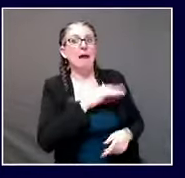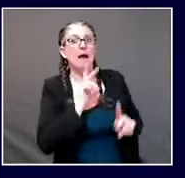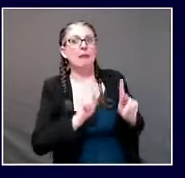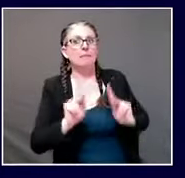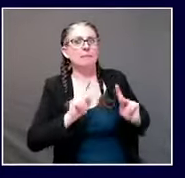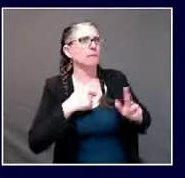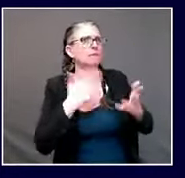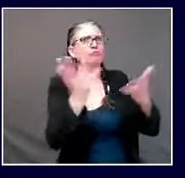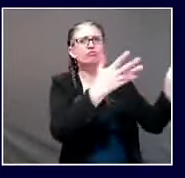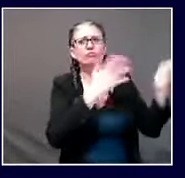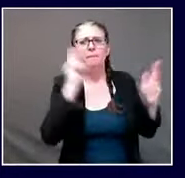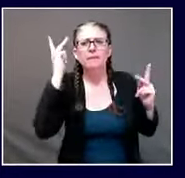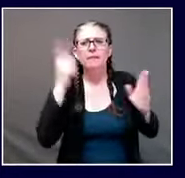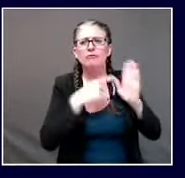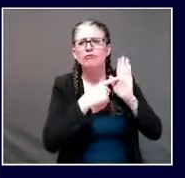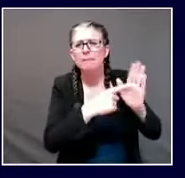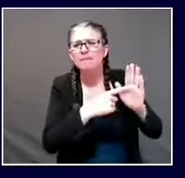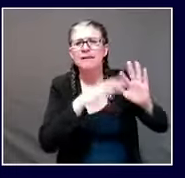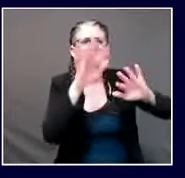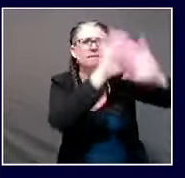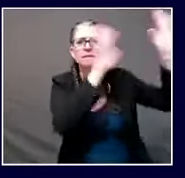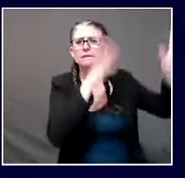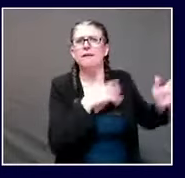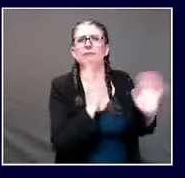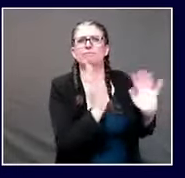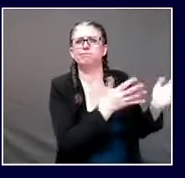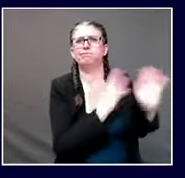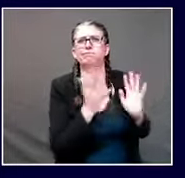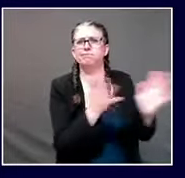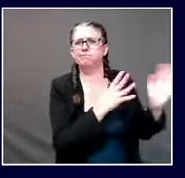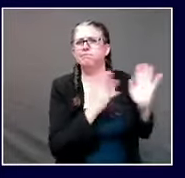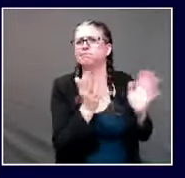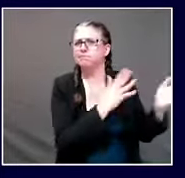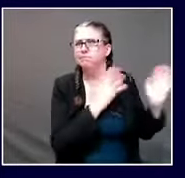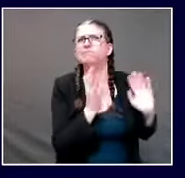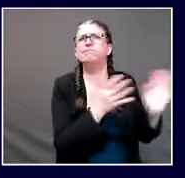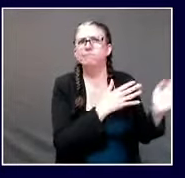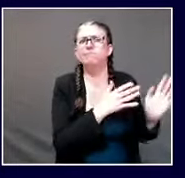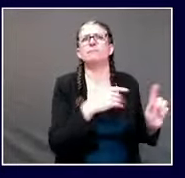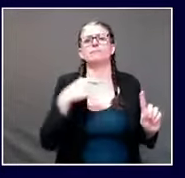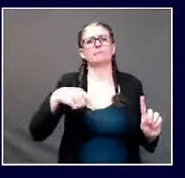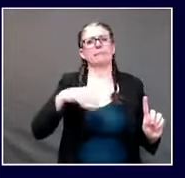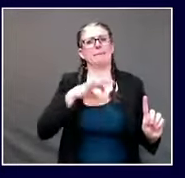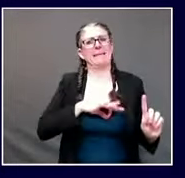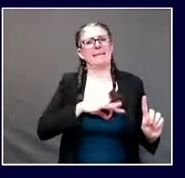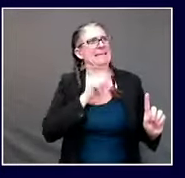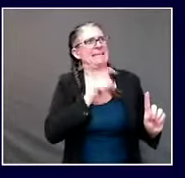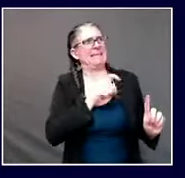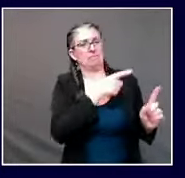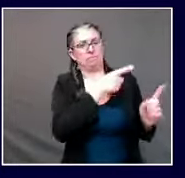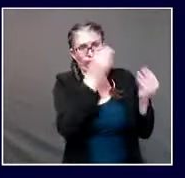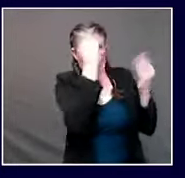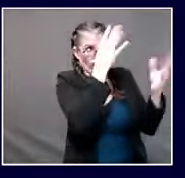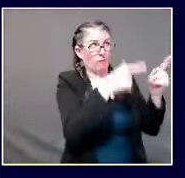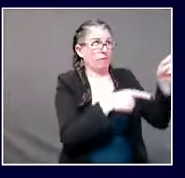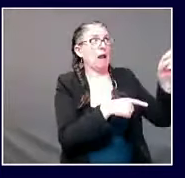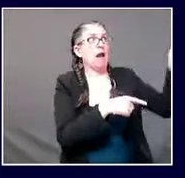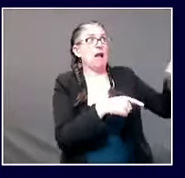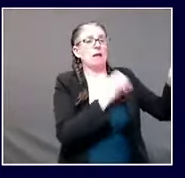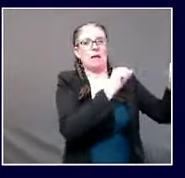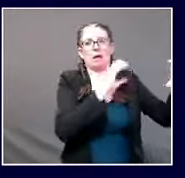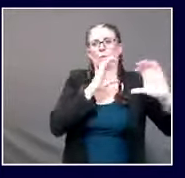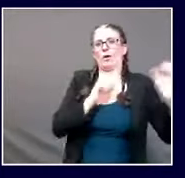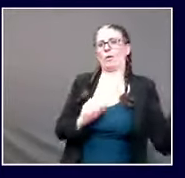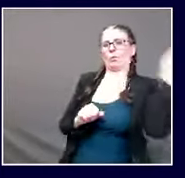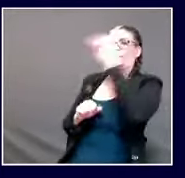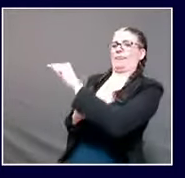about the needs of the state of maine in particular uh and um what i perceive and they've all been out there